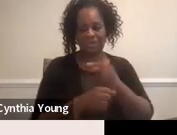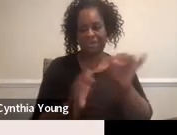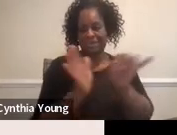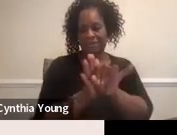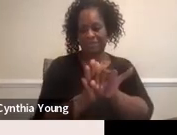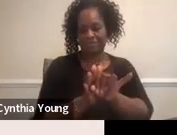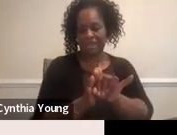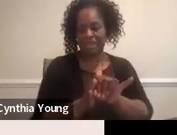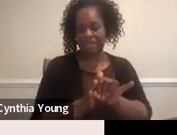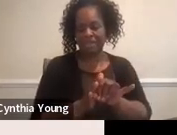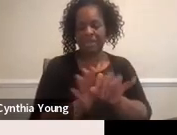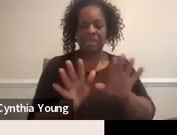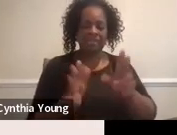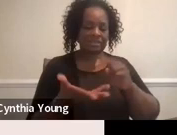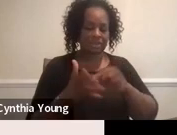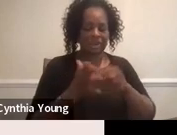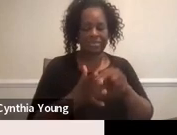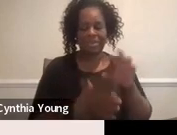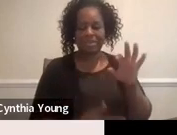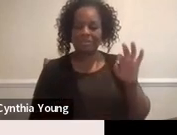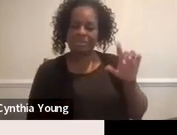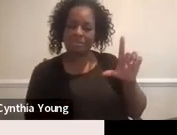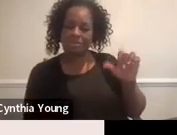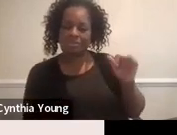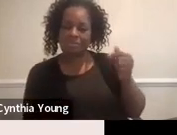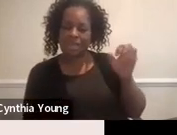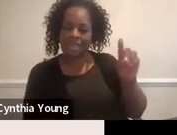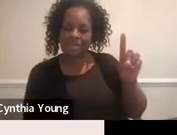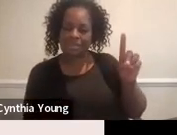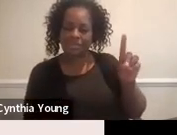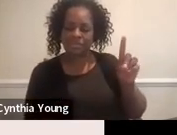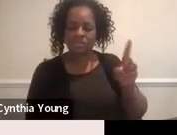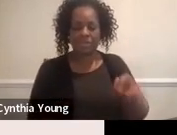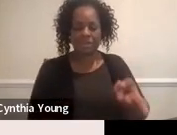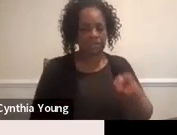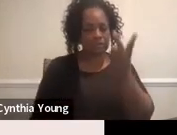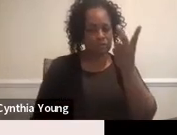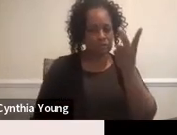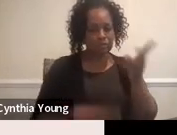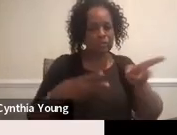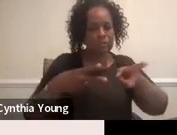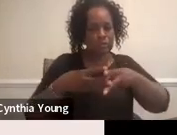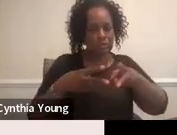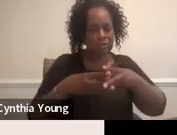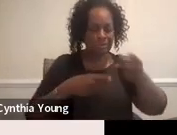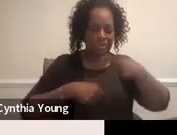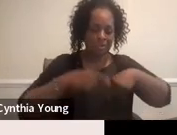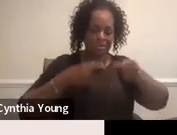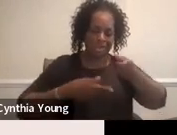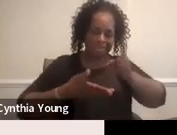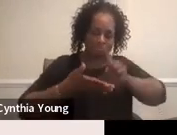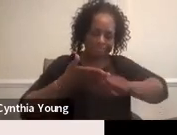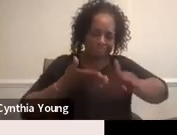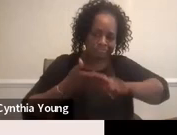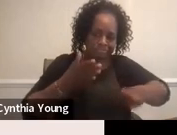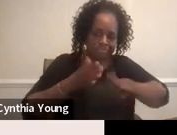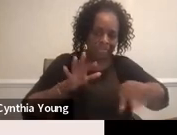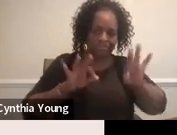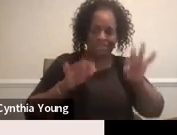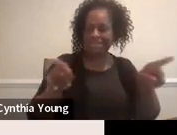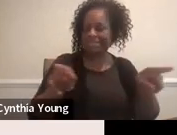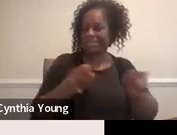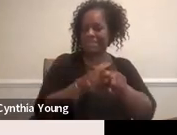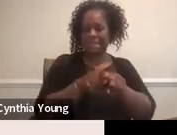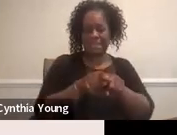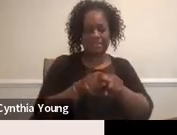um, not identified, but flagged. So we had to, um, go look at them and we used the same,